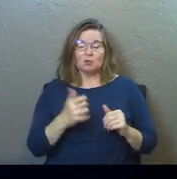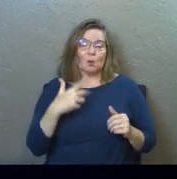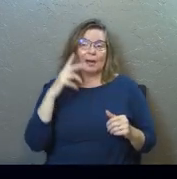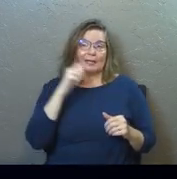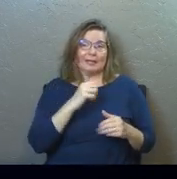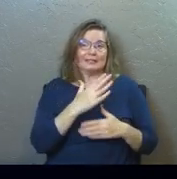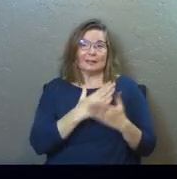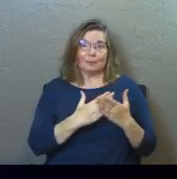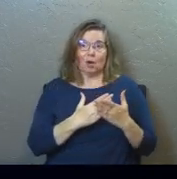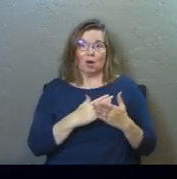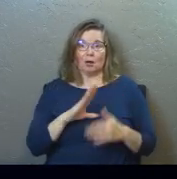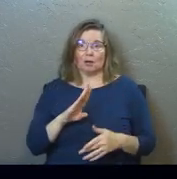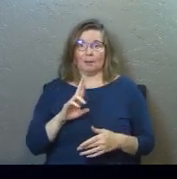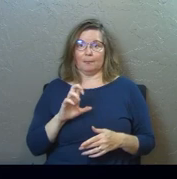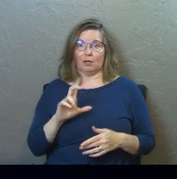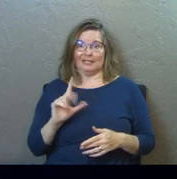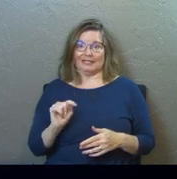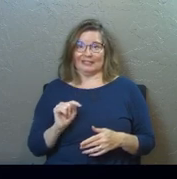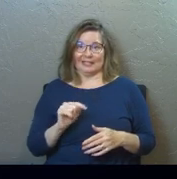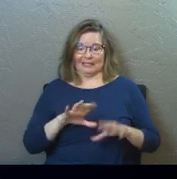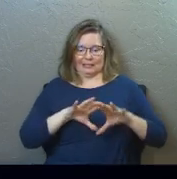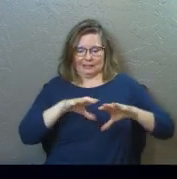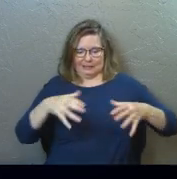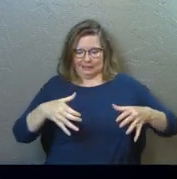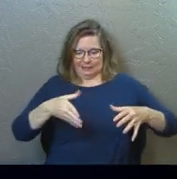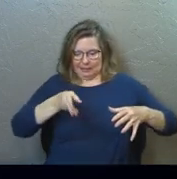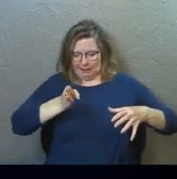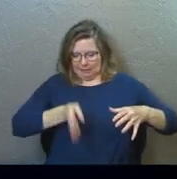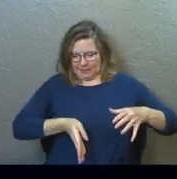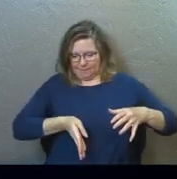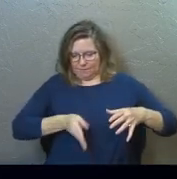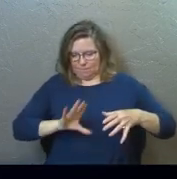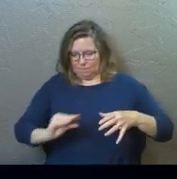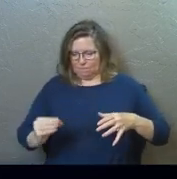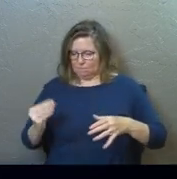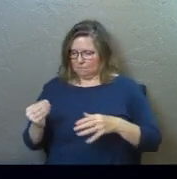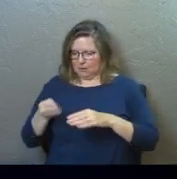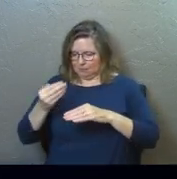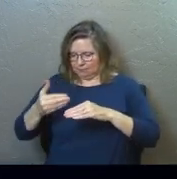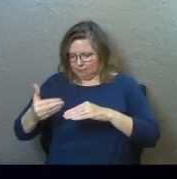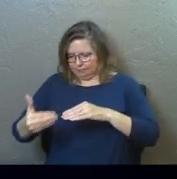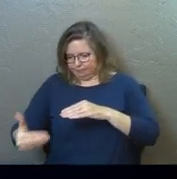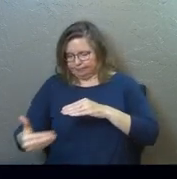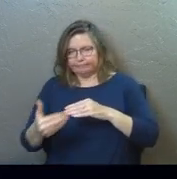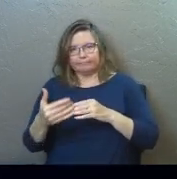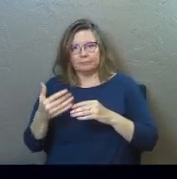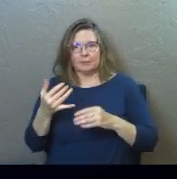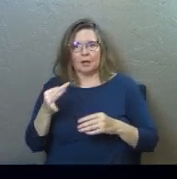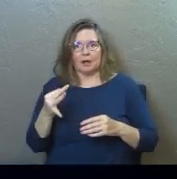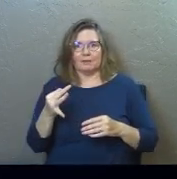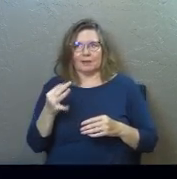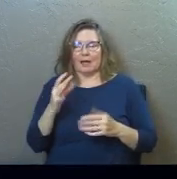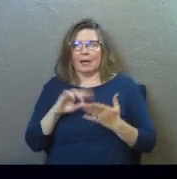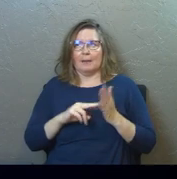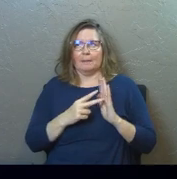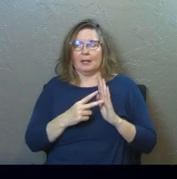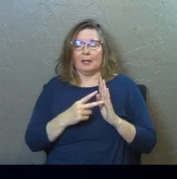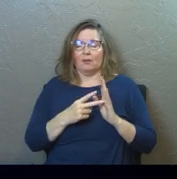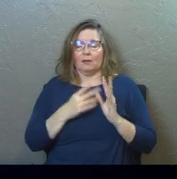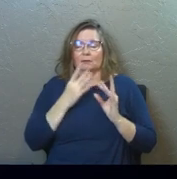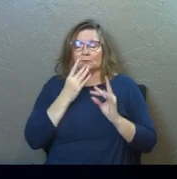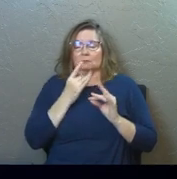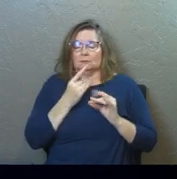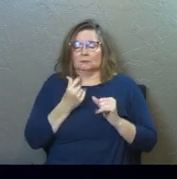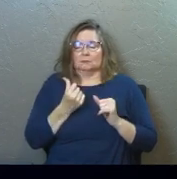so I guess it's part of the brisket, it's the end of the brisket, they shave it off, and they make these little cubes of, I mean, they're